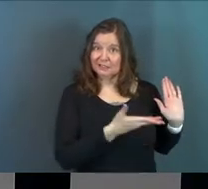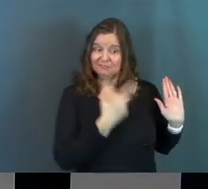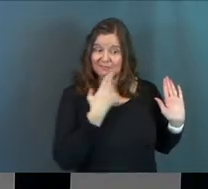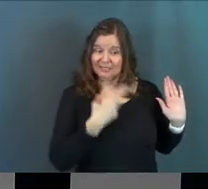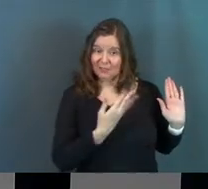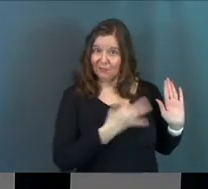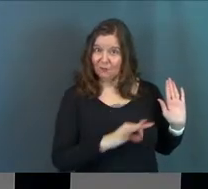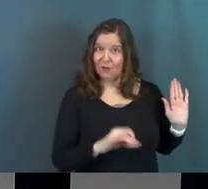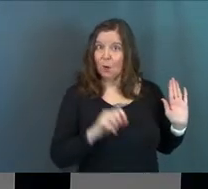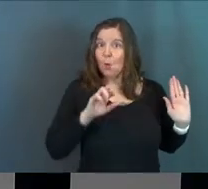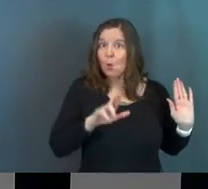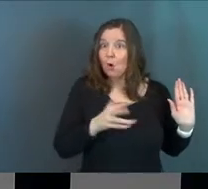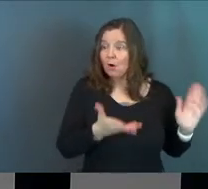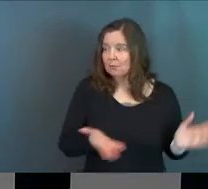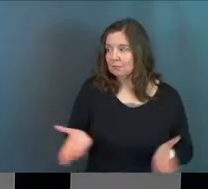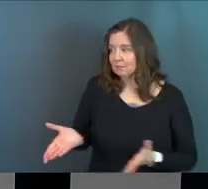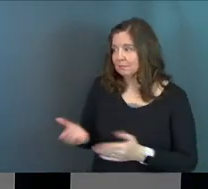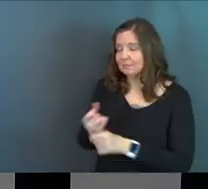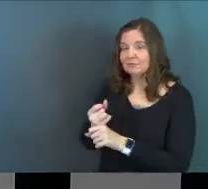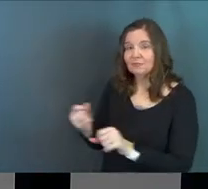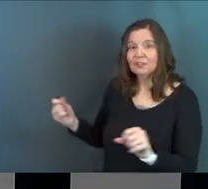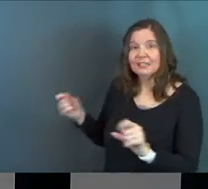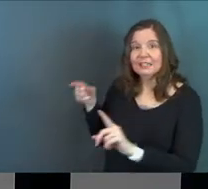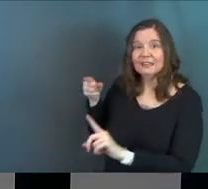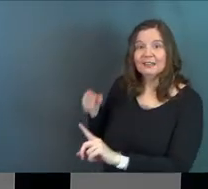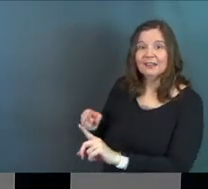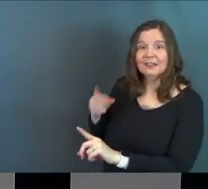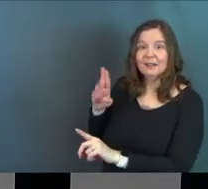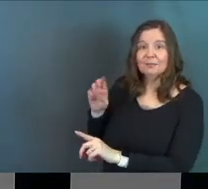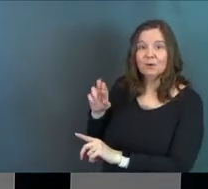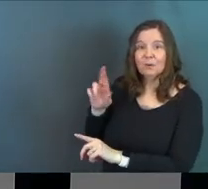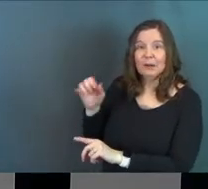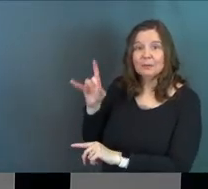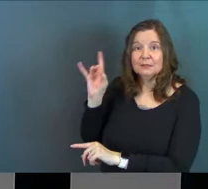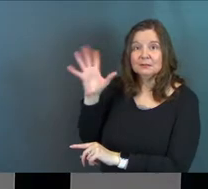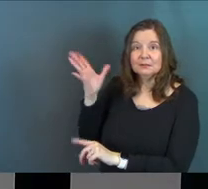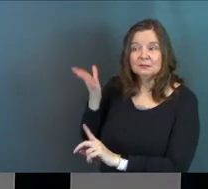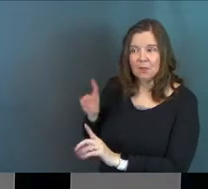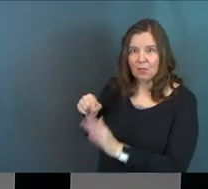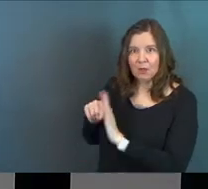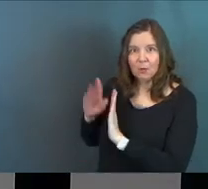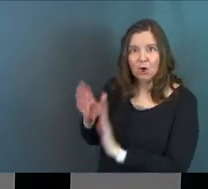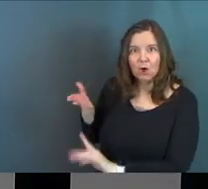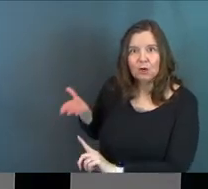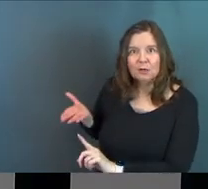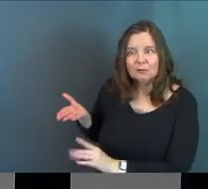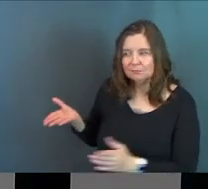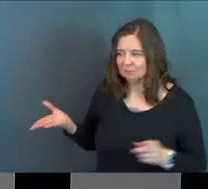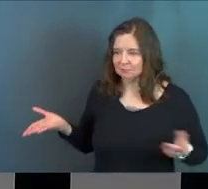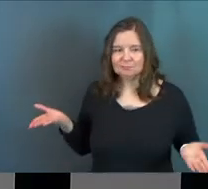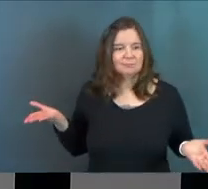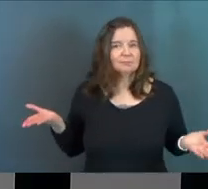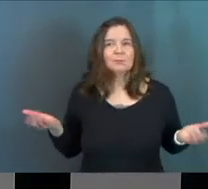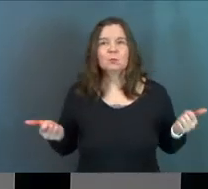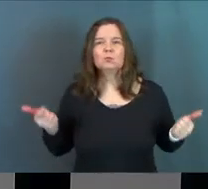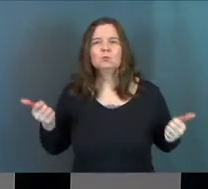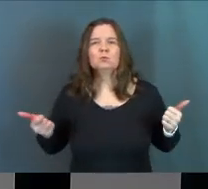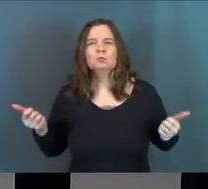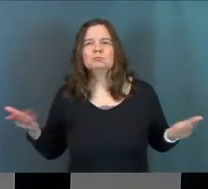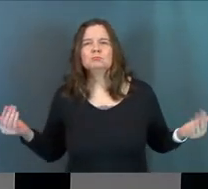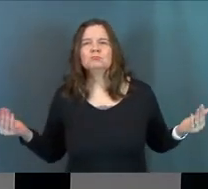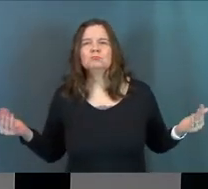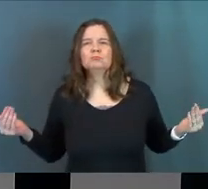be innocent and free, or you can choose to free Barabbas, the murderer. Your choice.